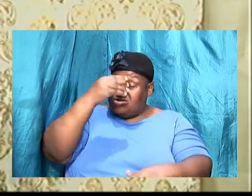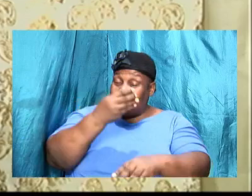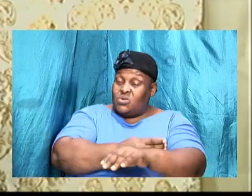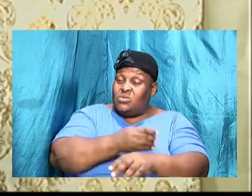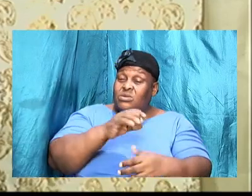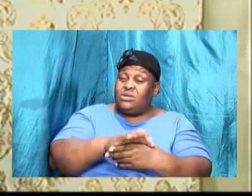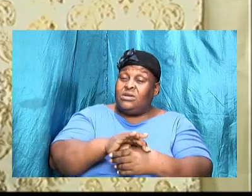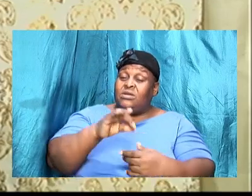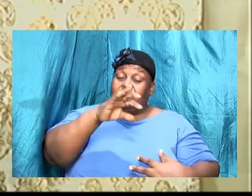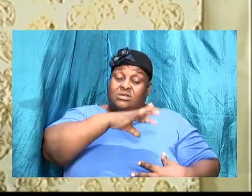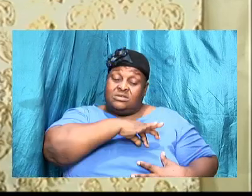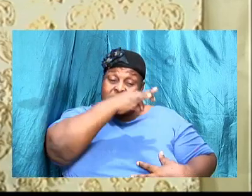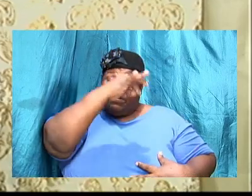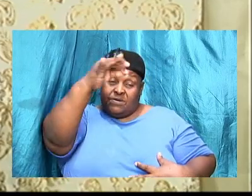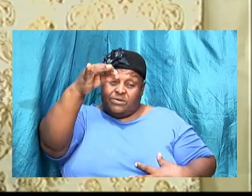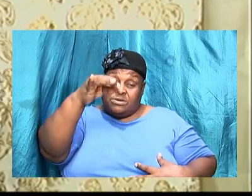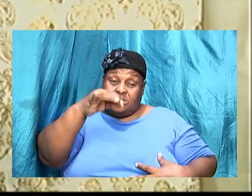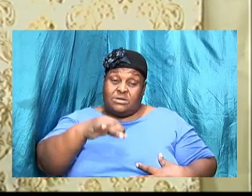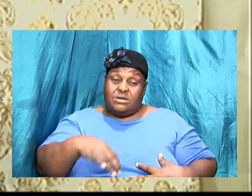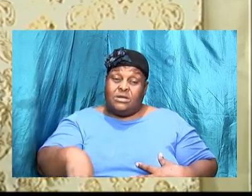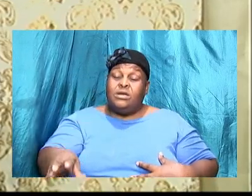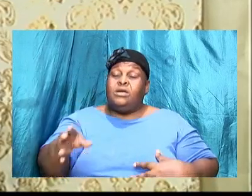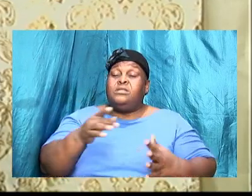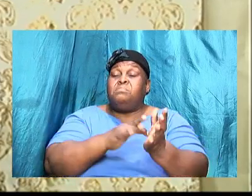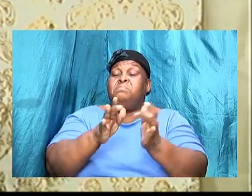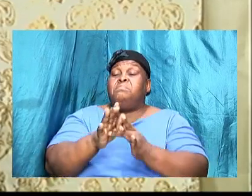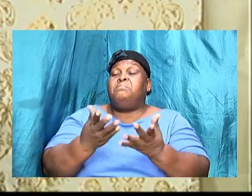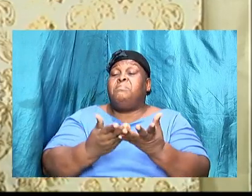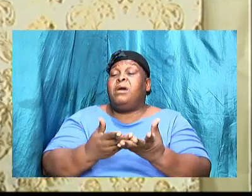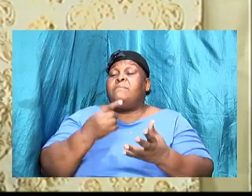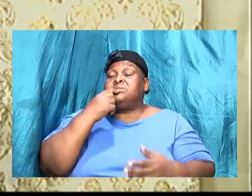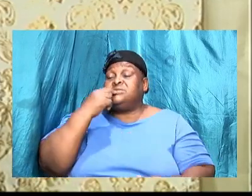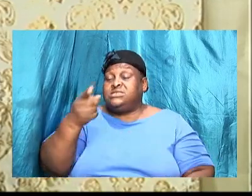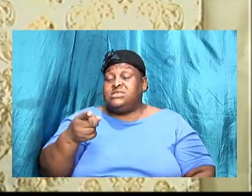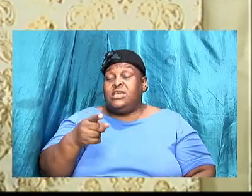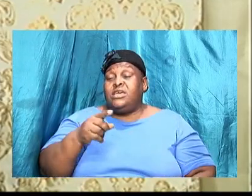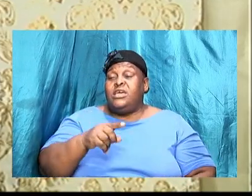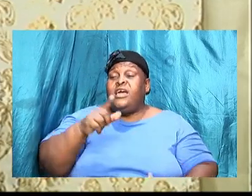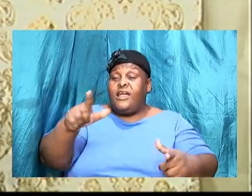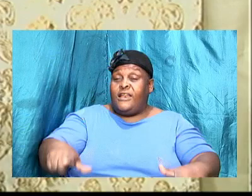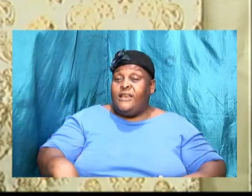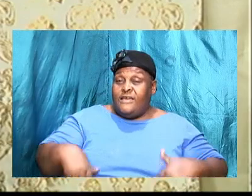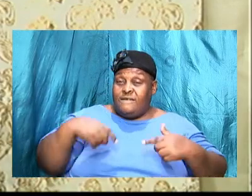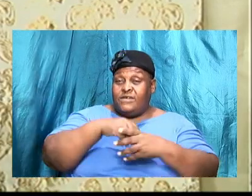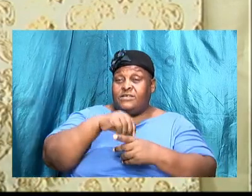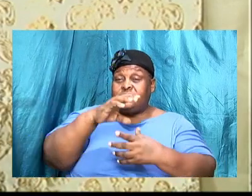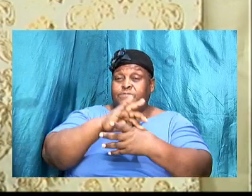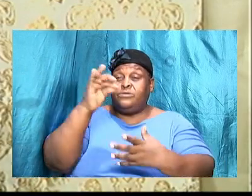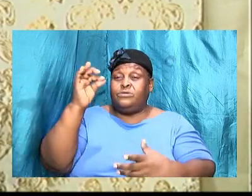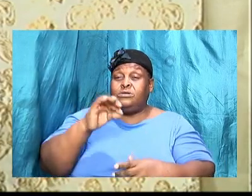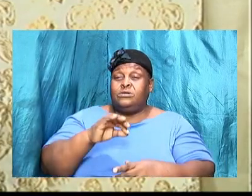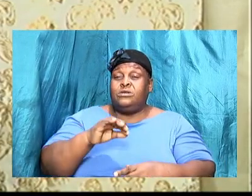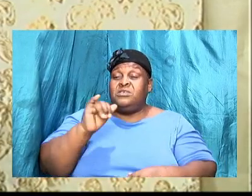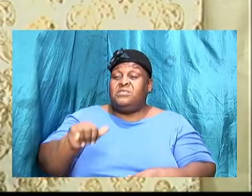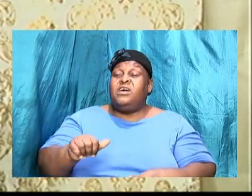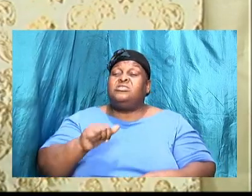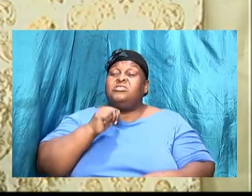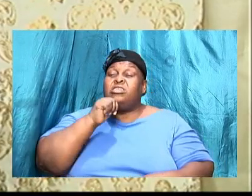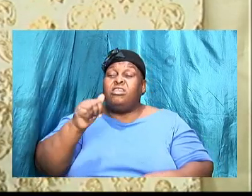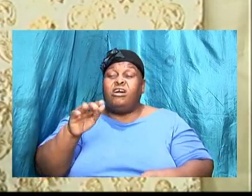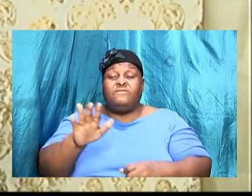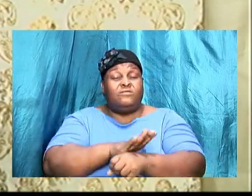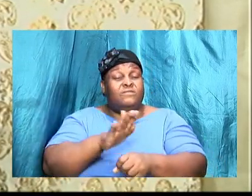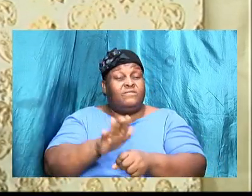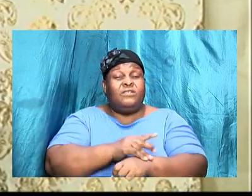tells us walk in the spirit that you might not fulfill the loss of the flesh I want us to know that